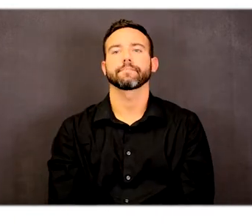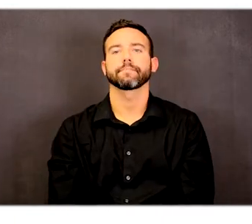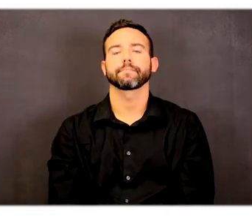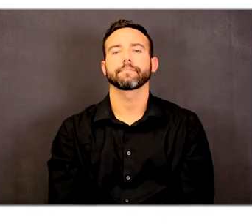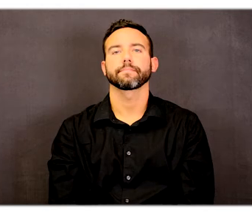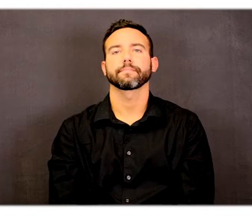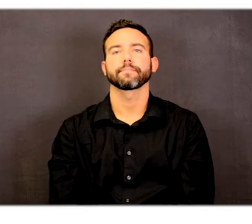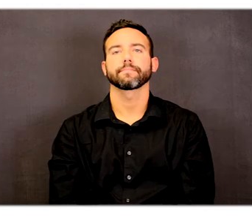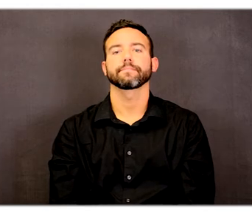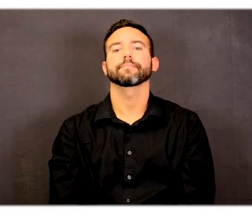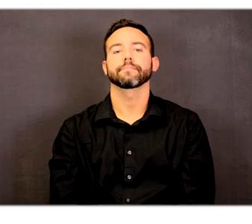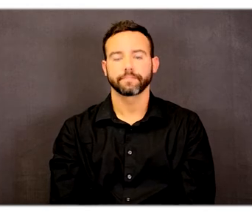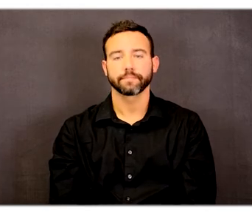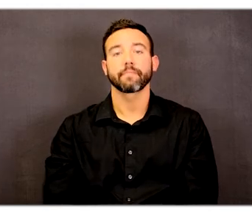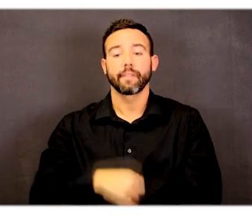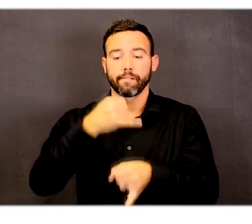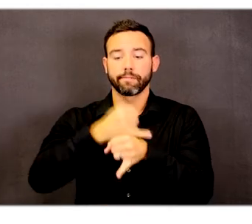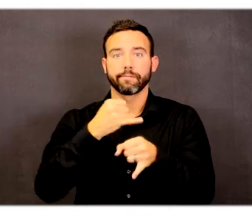Site overview.